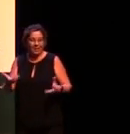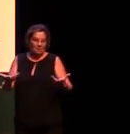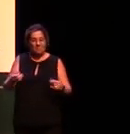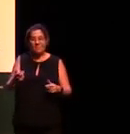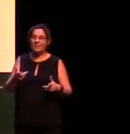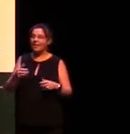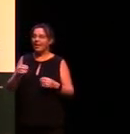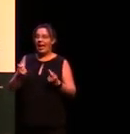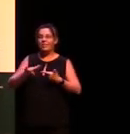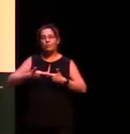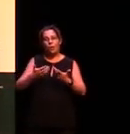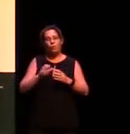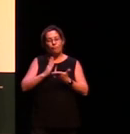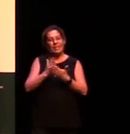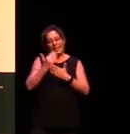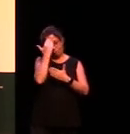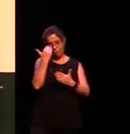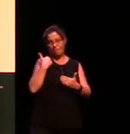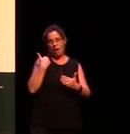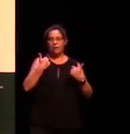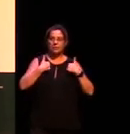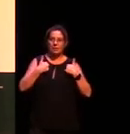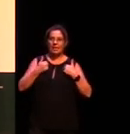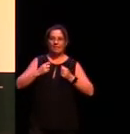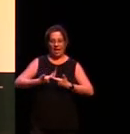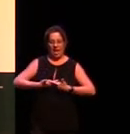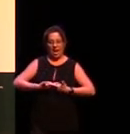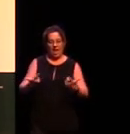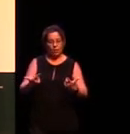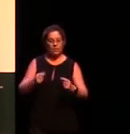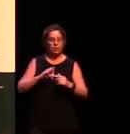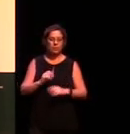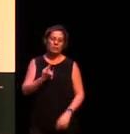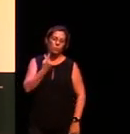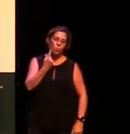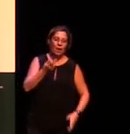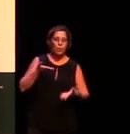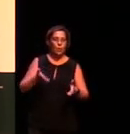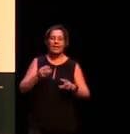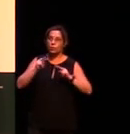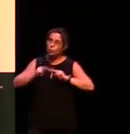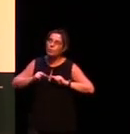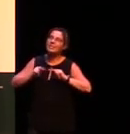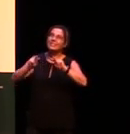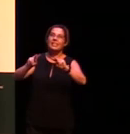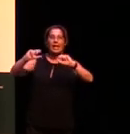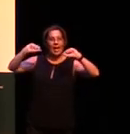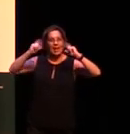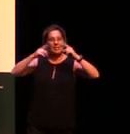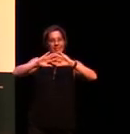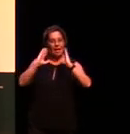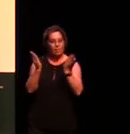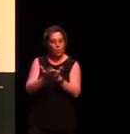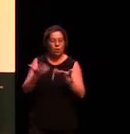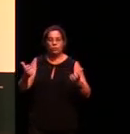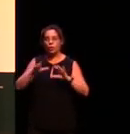possible windows through which we or the speakers look out at the world so in Australian